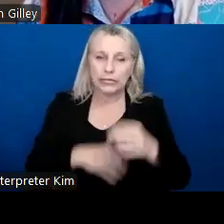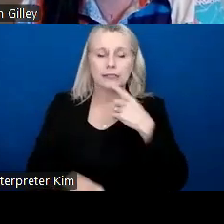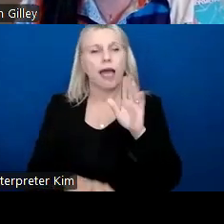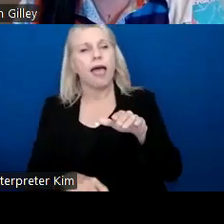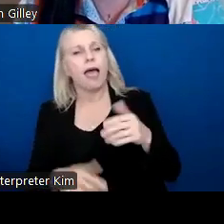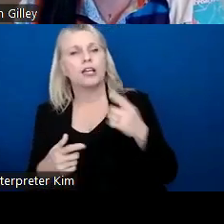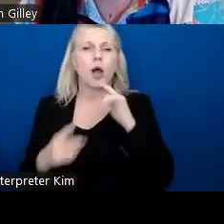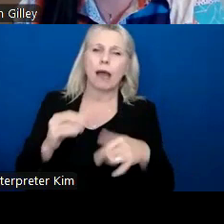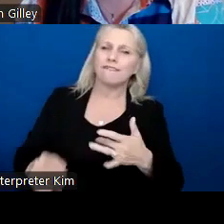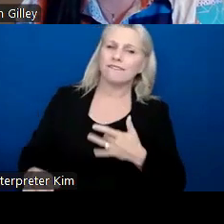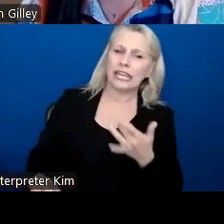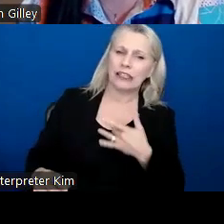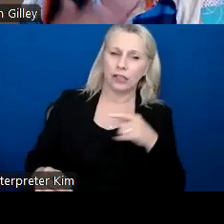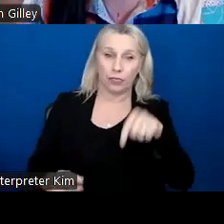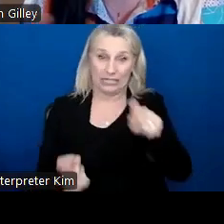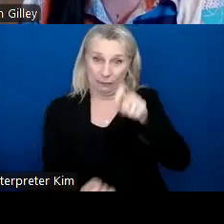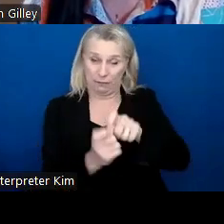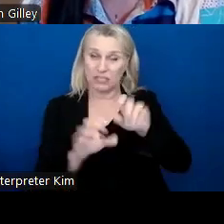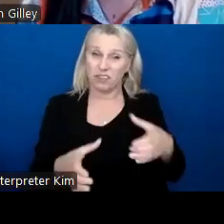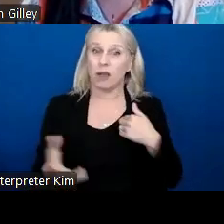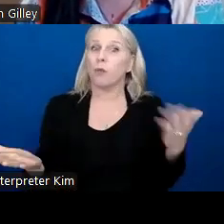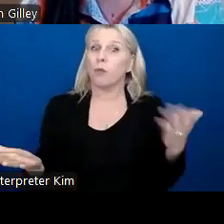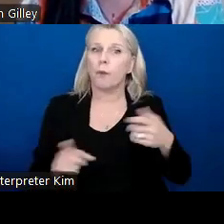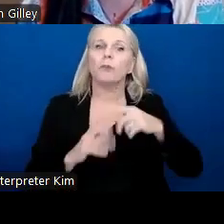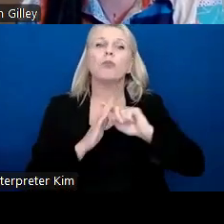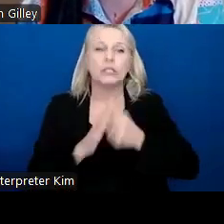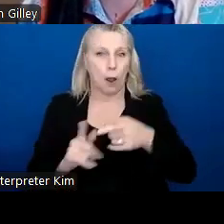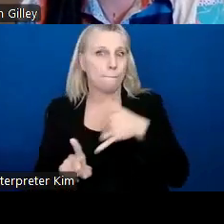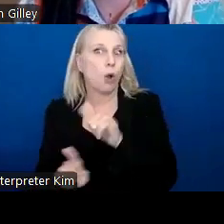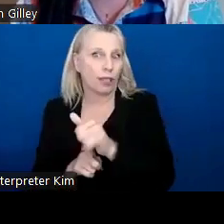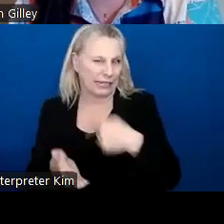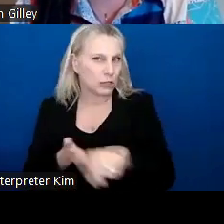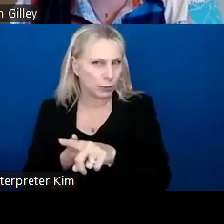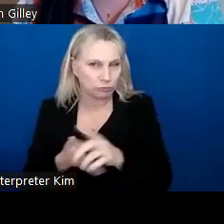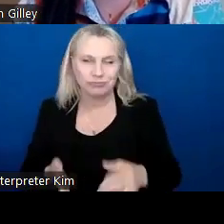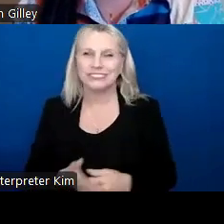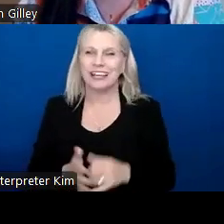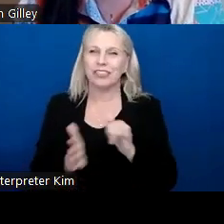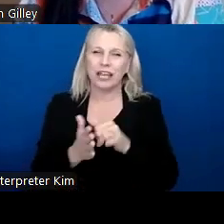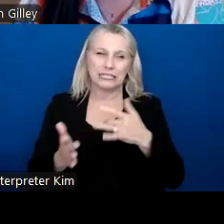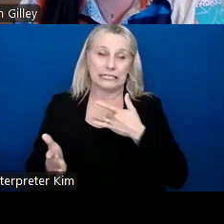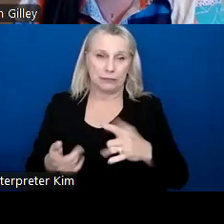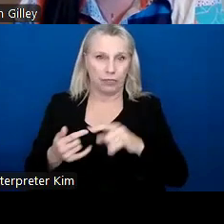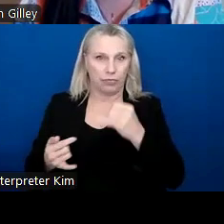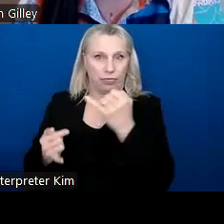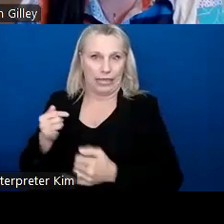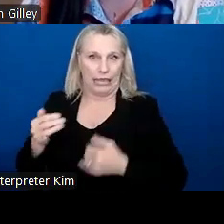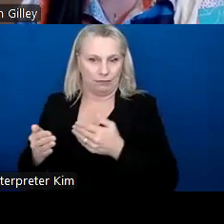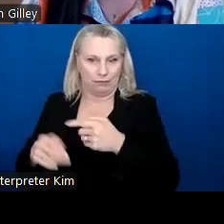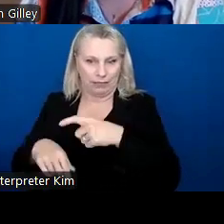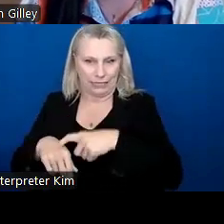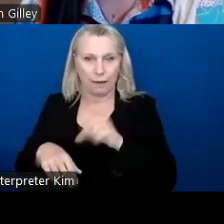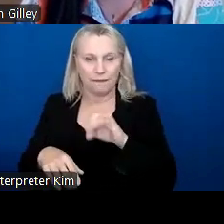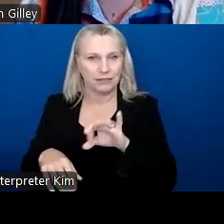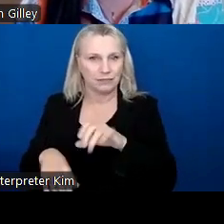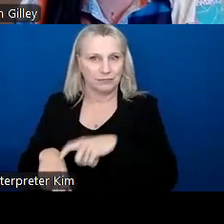let's talk about feelings, this specific class, we're starting bullying next week, which usually is towards the end of the session for me, but that's the need